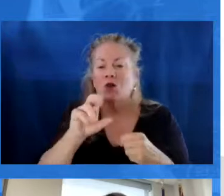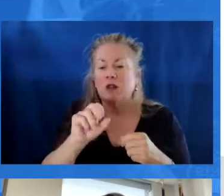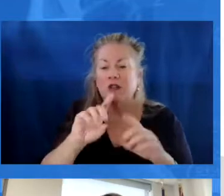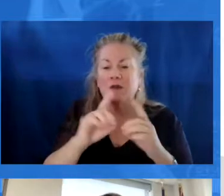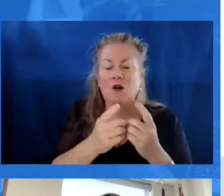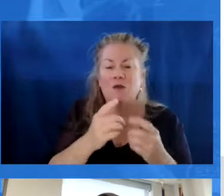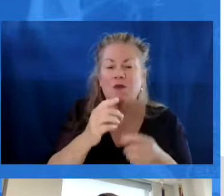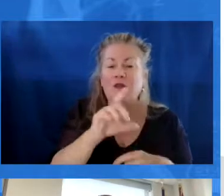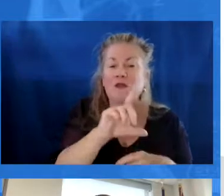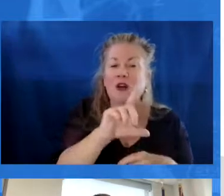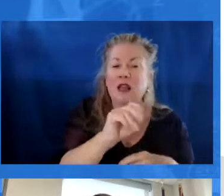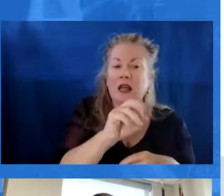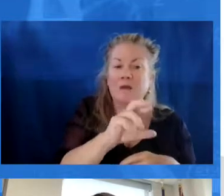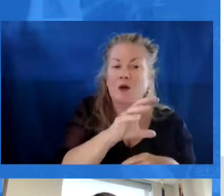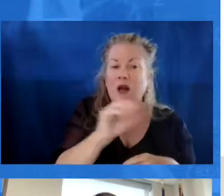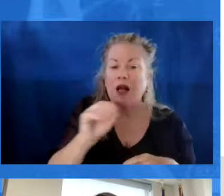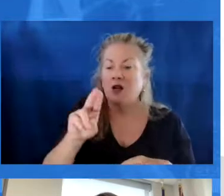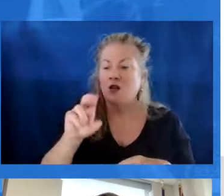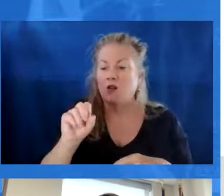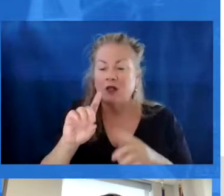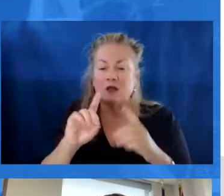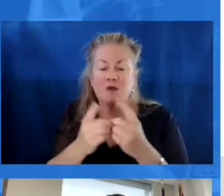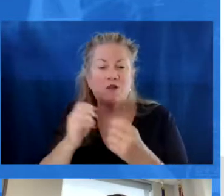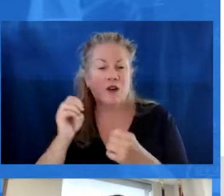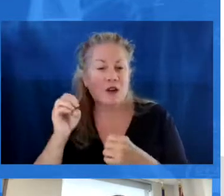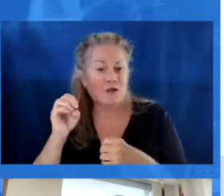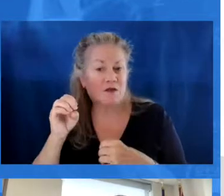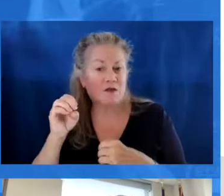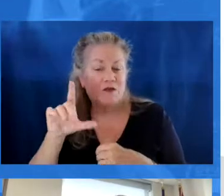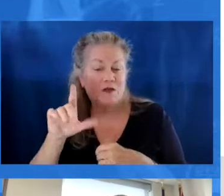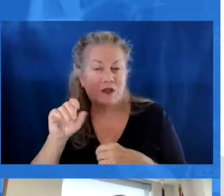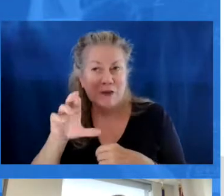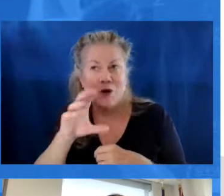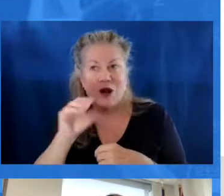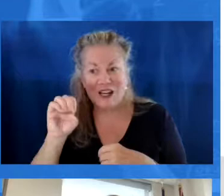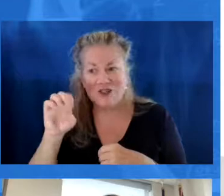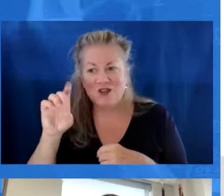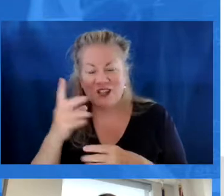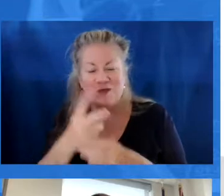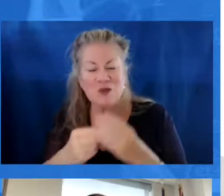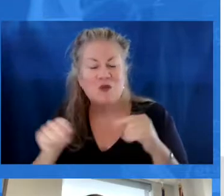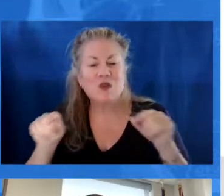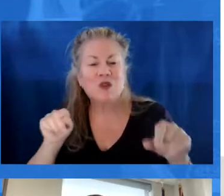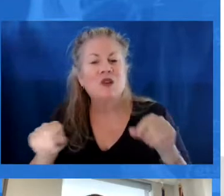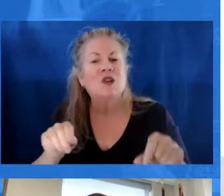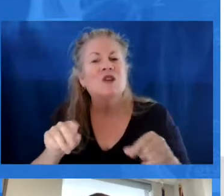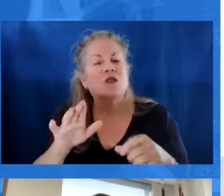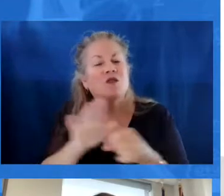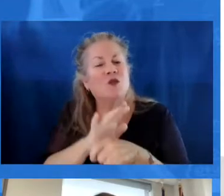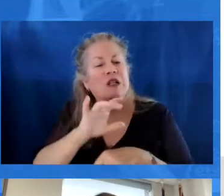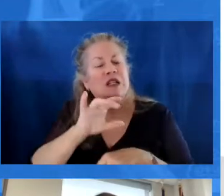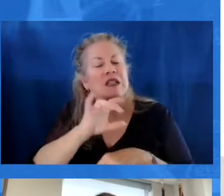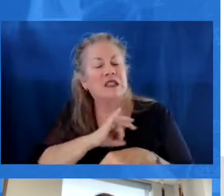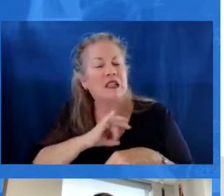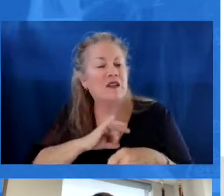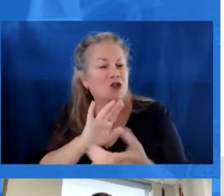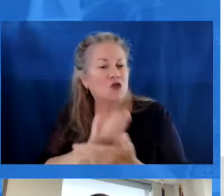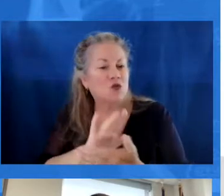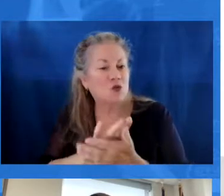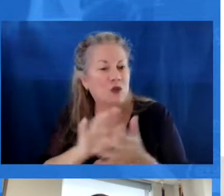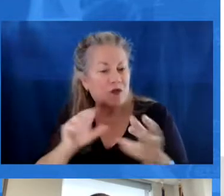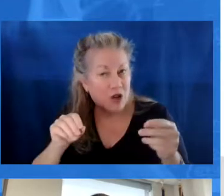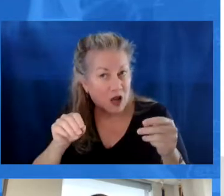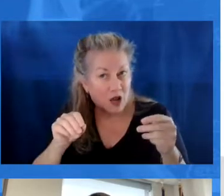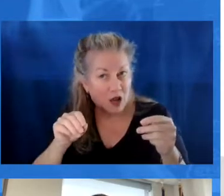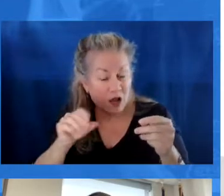with the U.S. of Labor and U.S. of Education on a number of different pathways to ensure that we are fully staffed in our public schools, that we